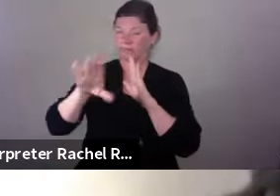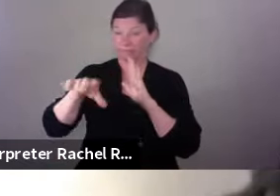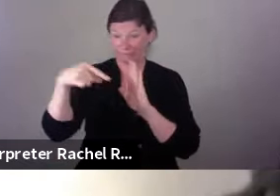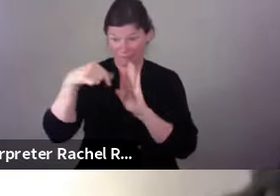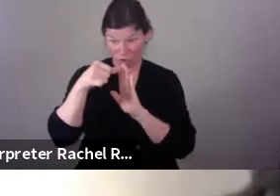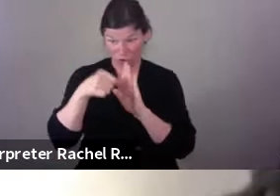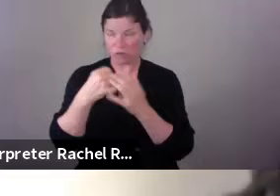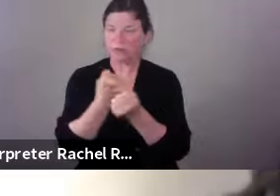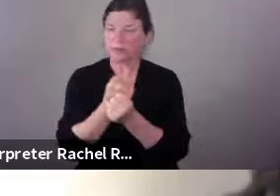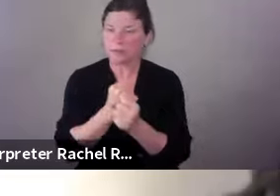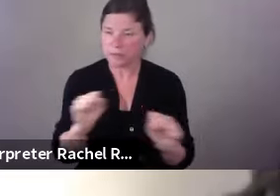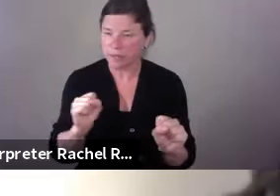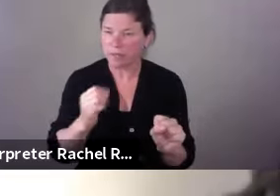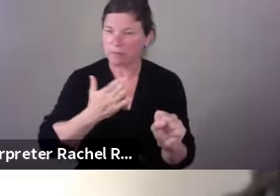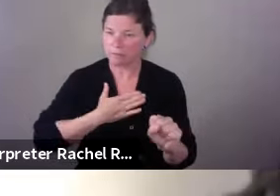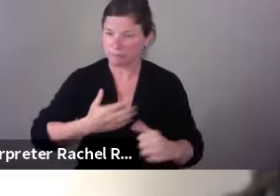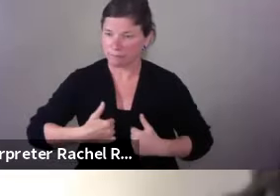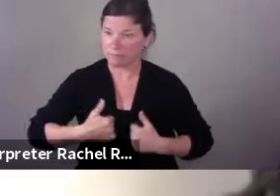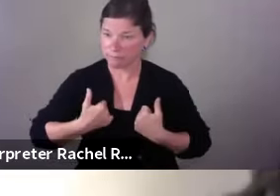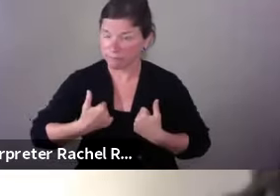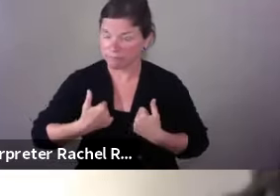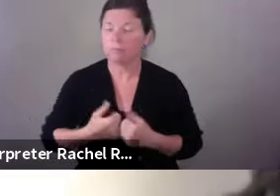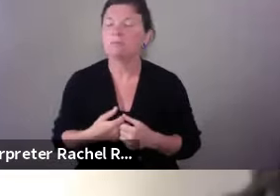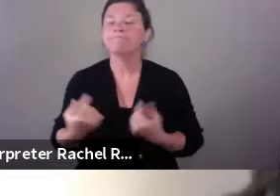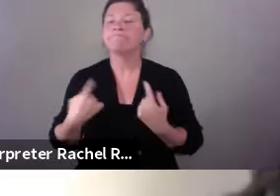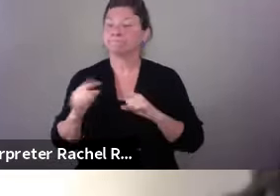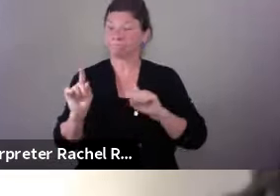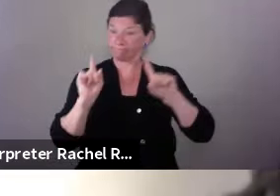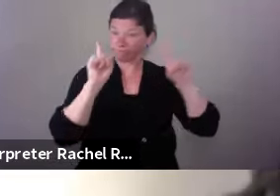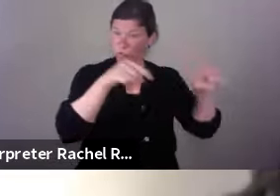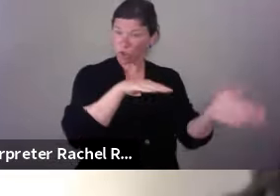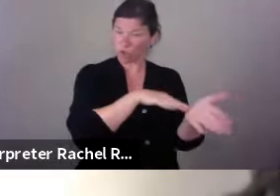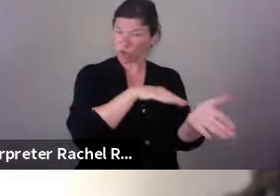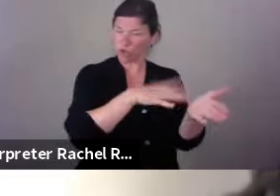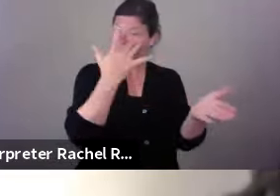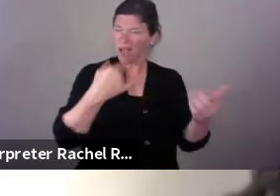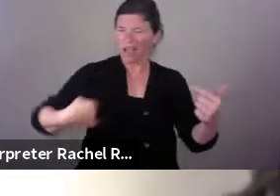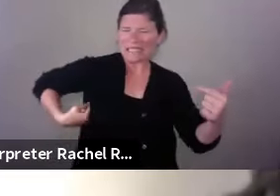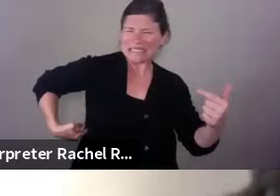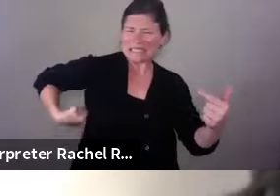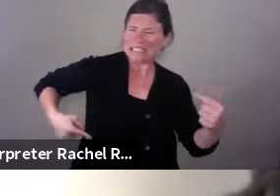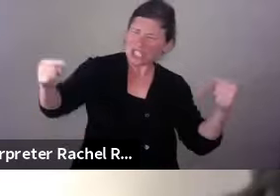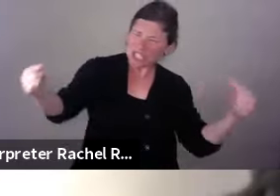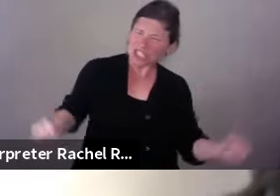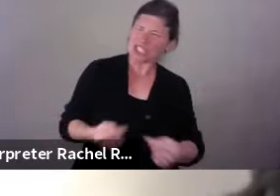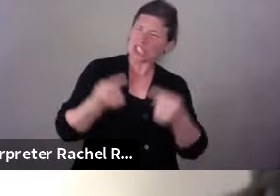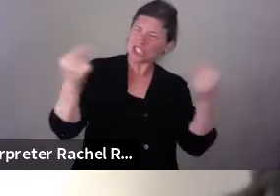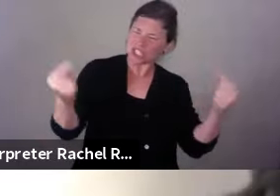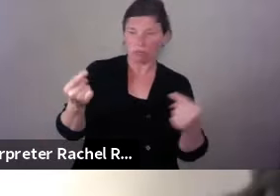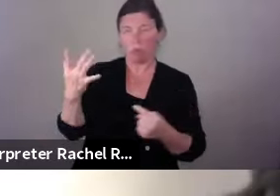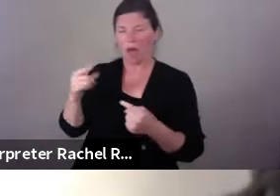I went in to see a surgeon because I was having severe back pains due to an injury I sustained